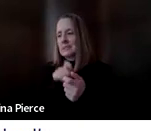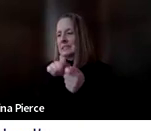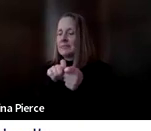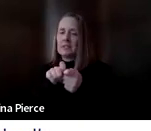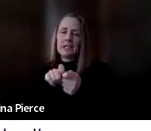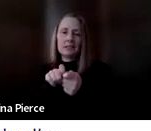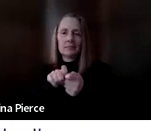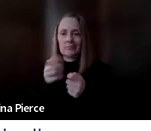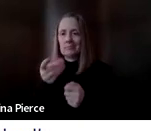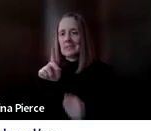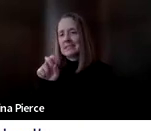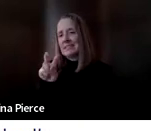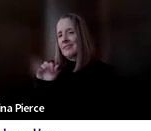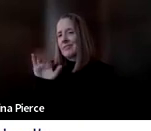weeks.